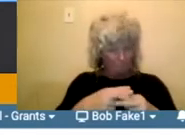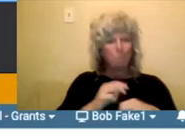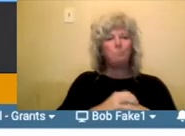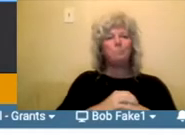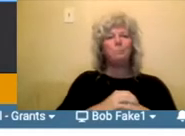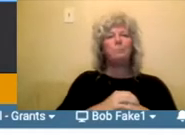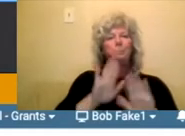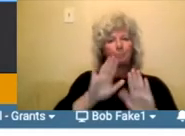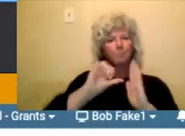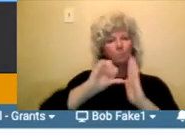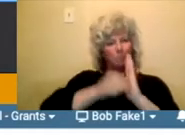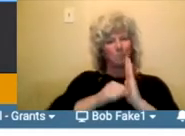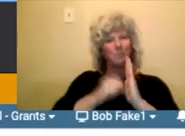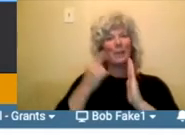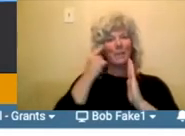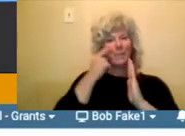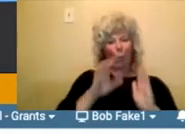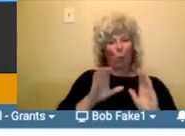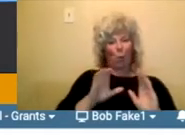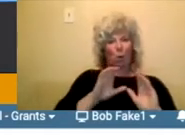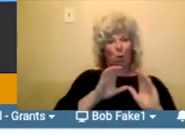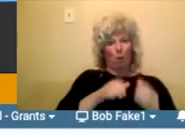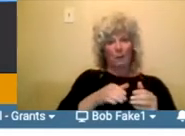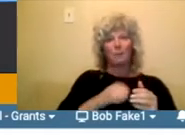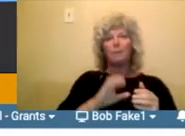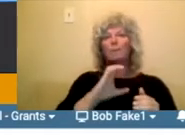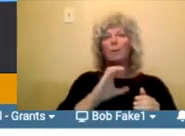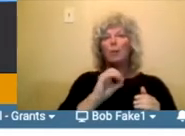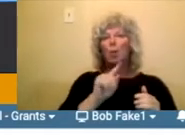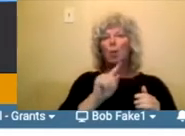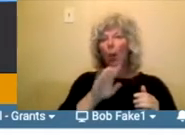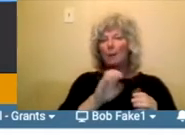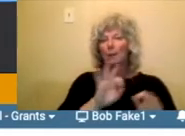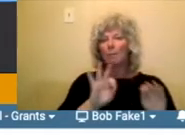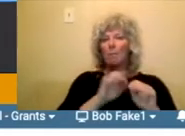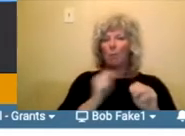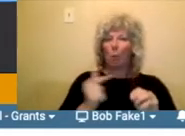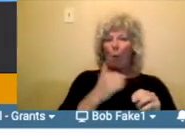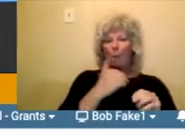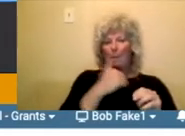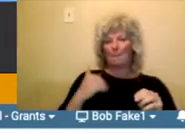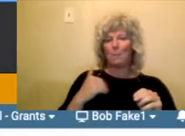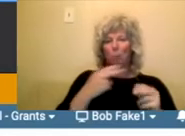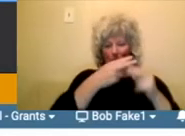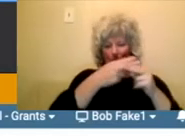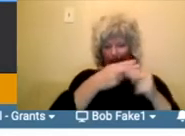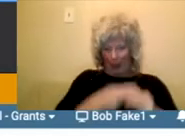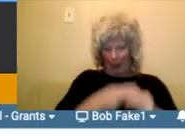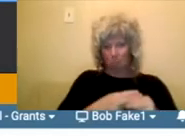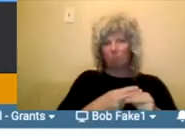make sure that you're putting all the collective members in there and their bios. Um,